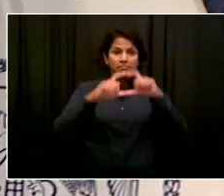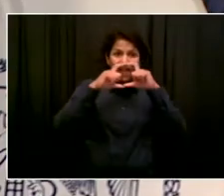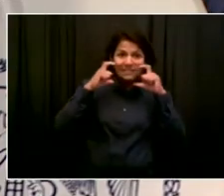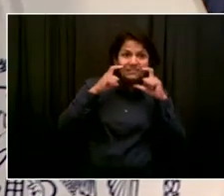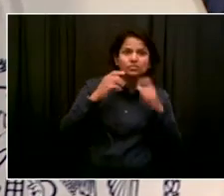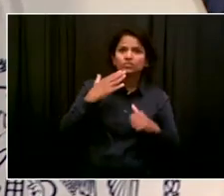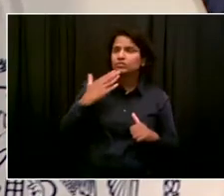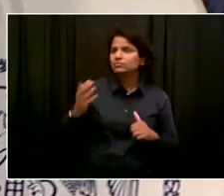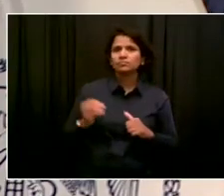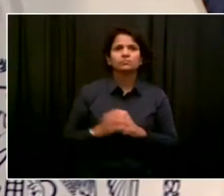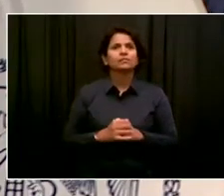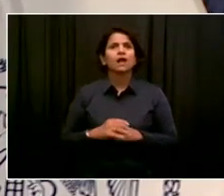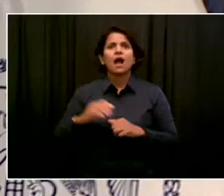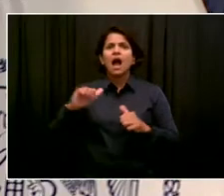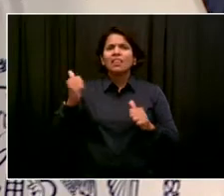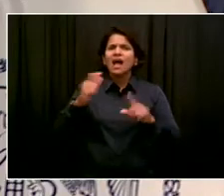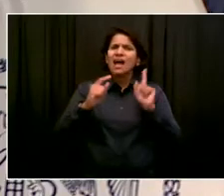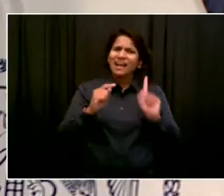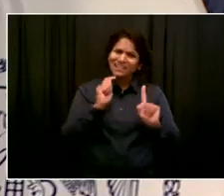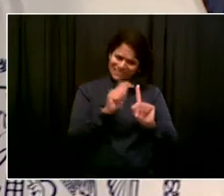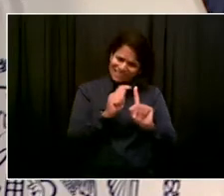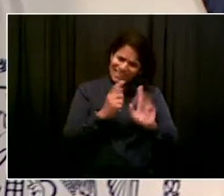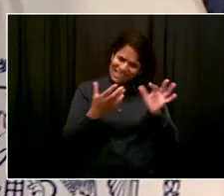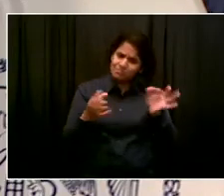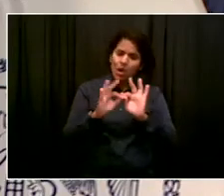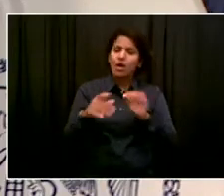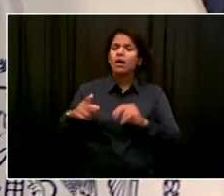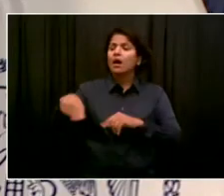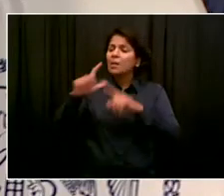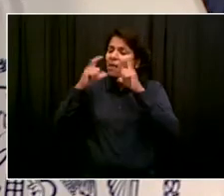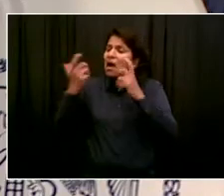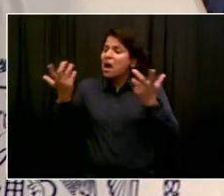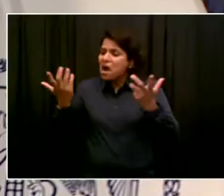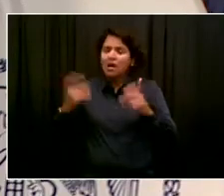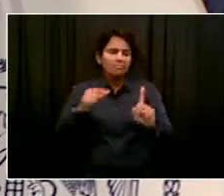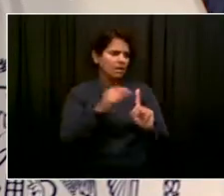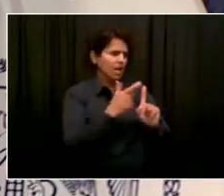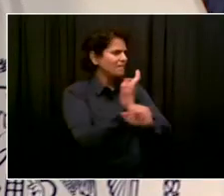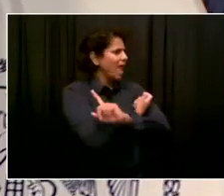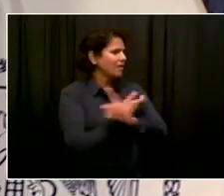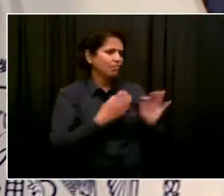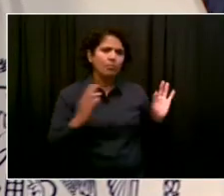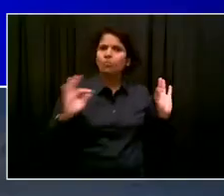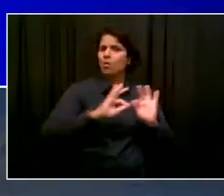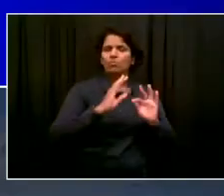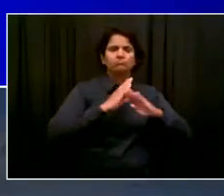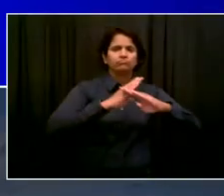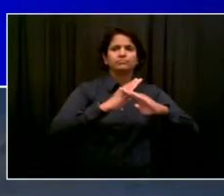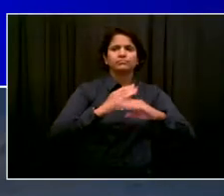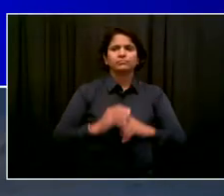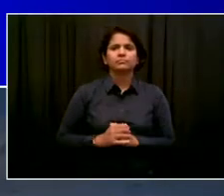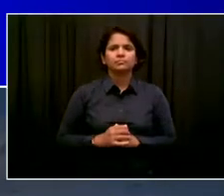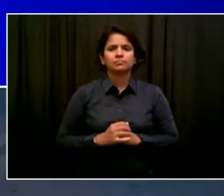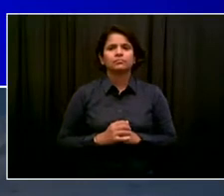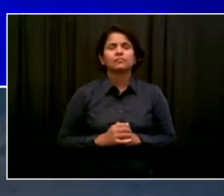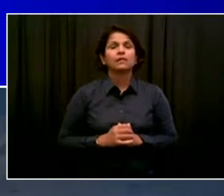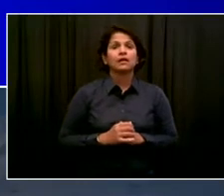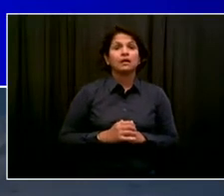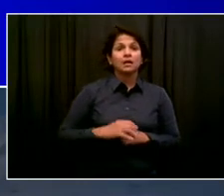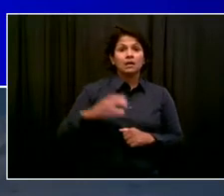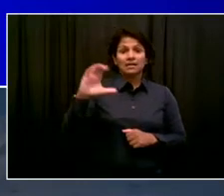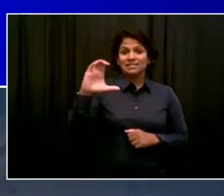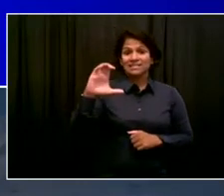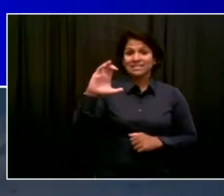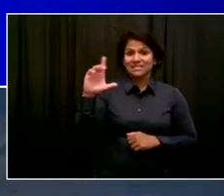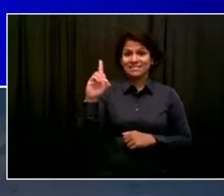masks in all the right ways. Over the last few days, we've reviewed the data from the CDC, some of which came in on Friday.